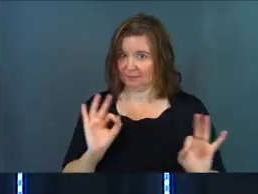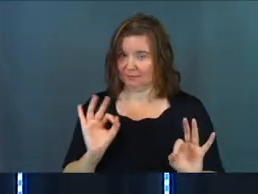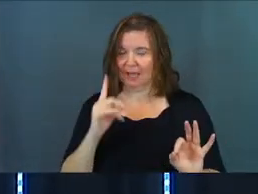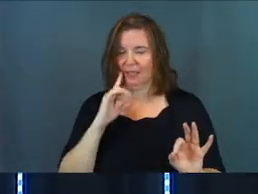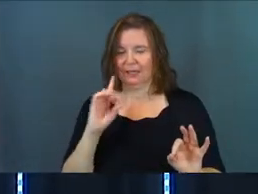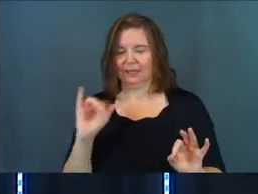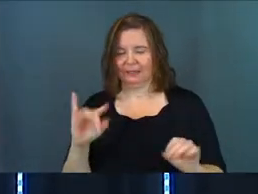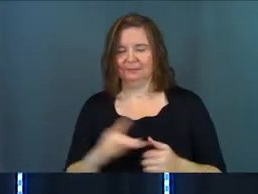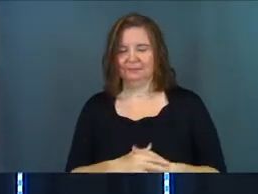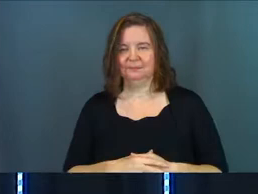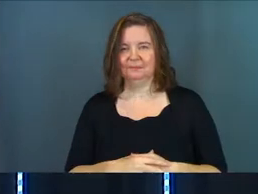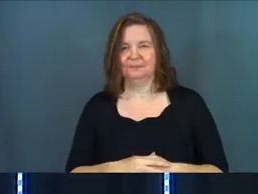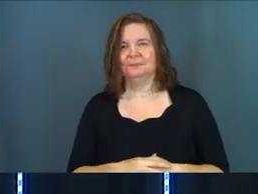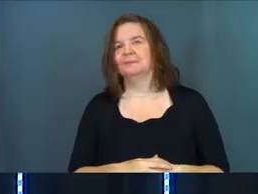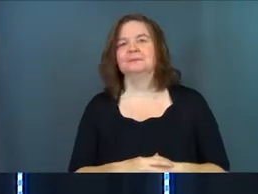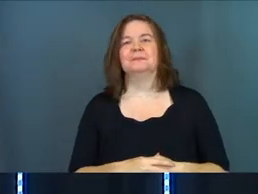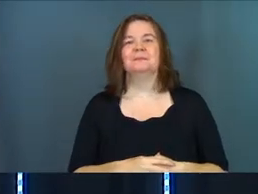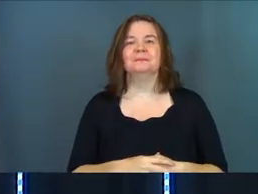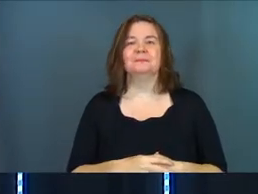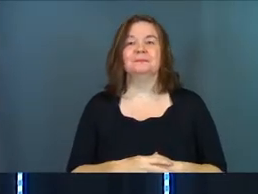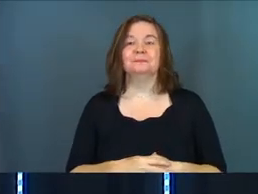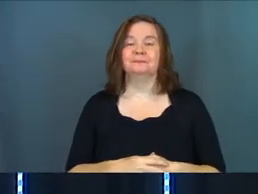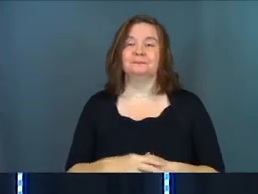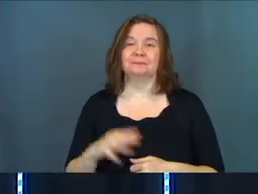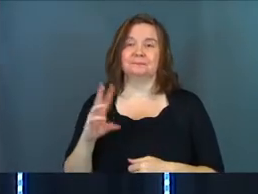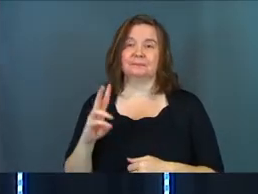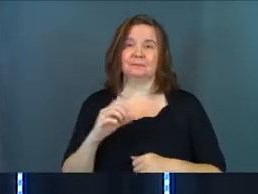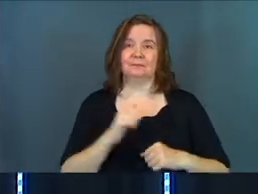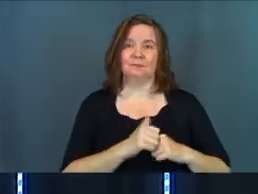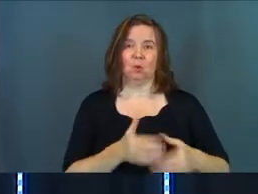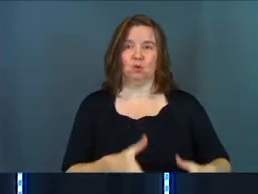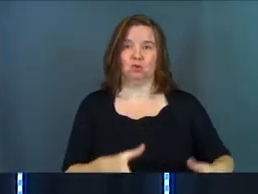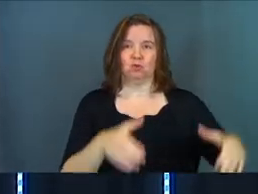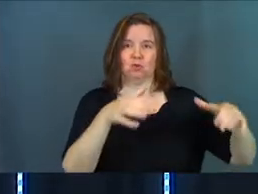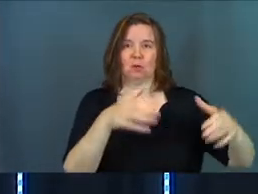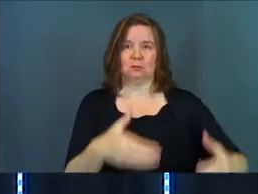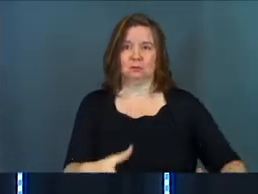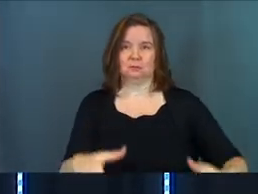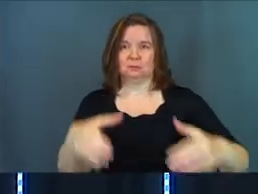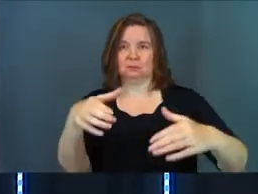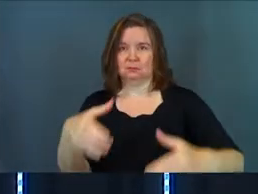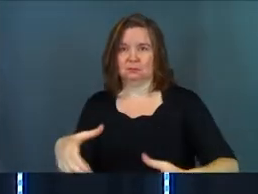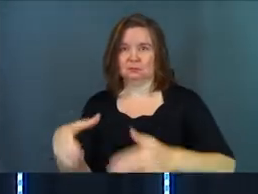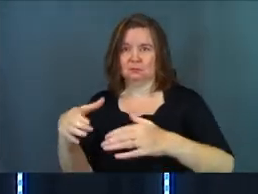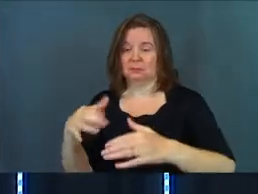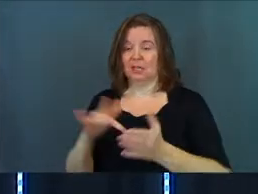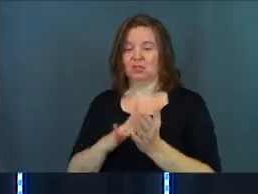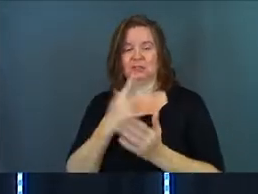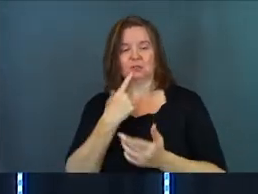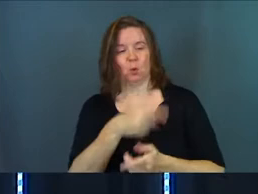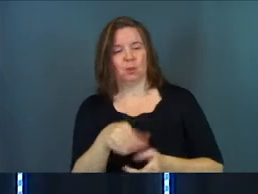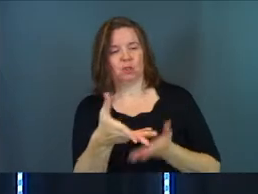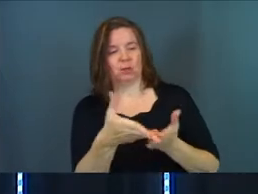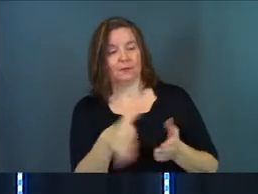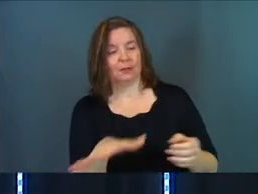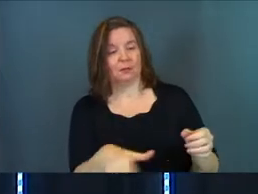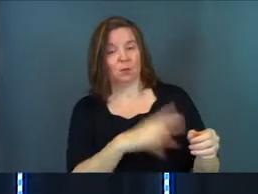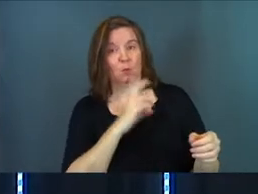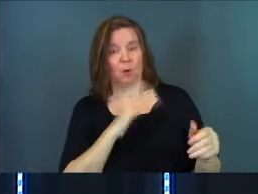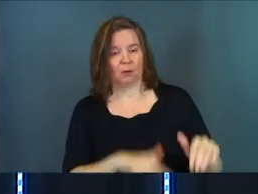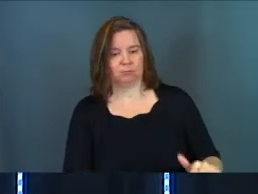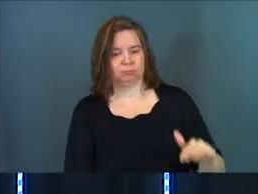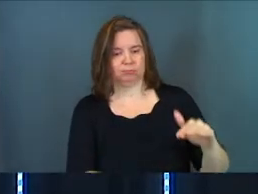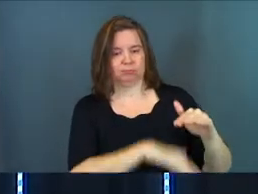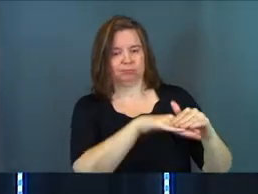I think I did. So standing there were six stone jars. And Jesus told the servants, fill the jars with water. And when the